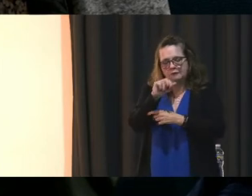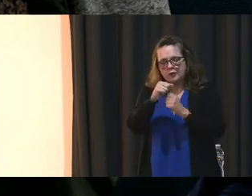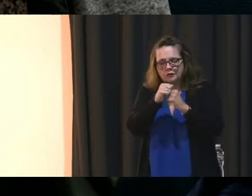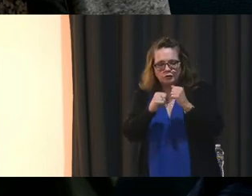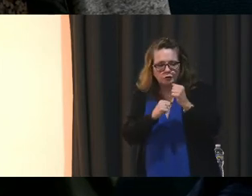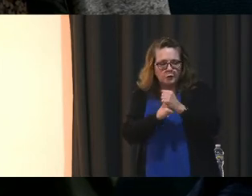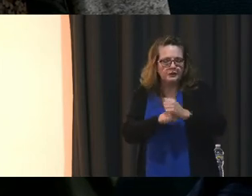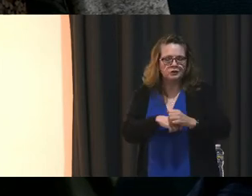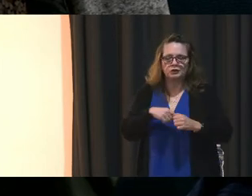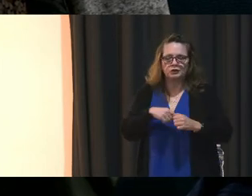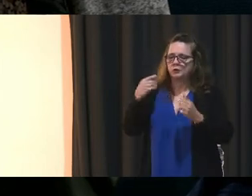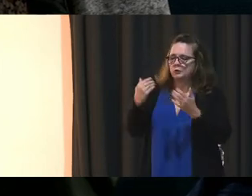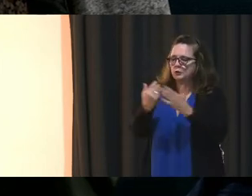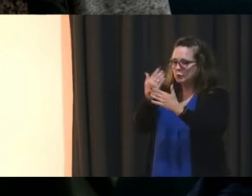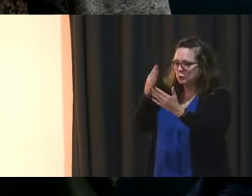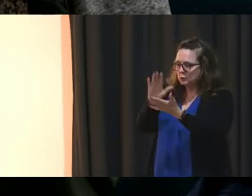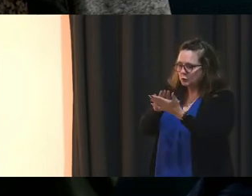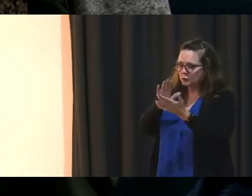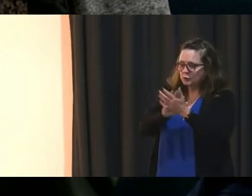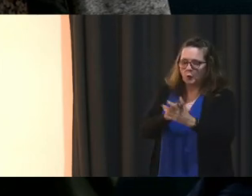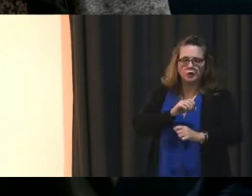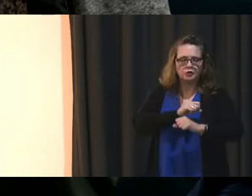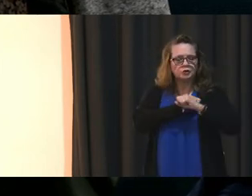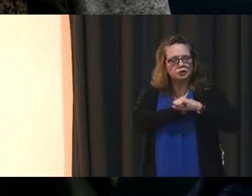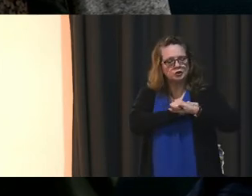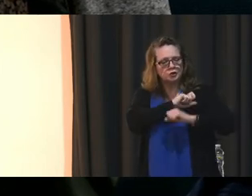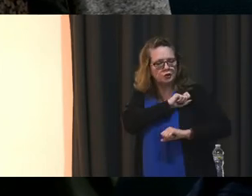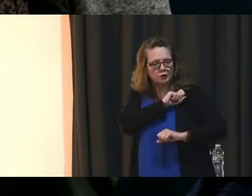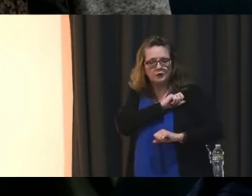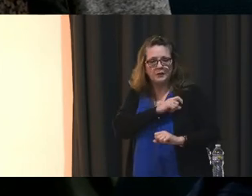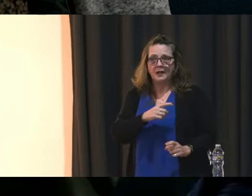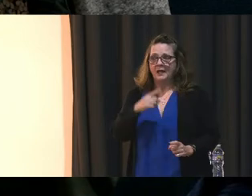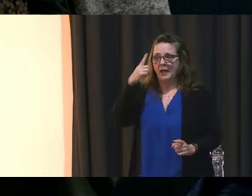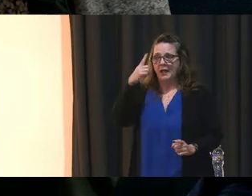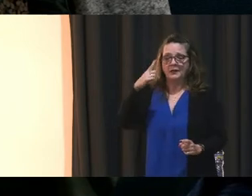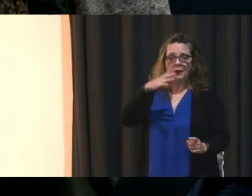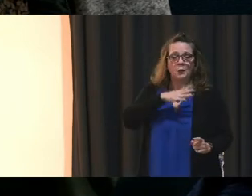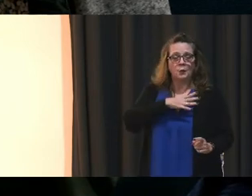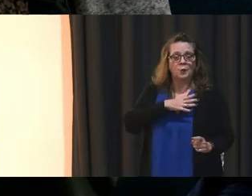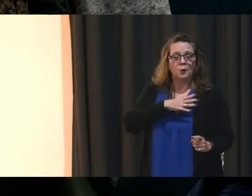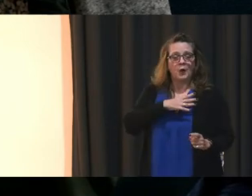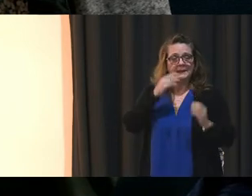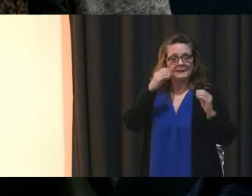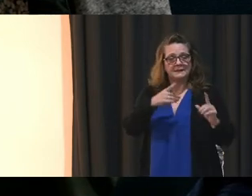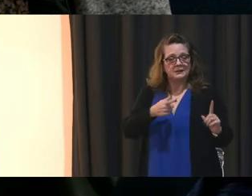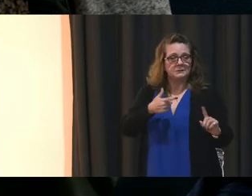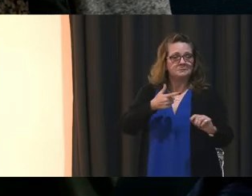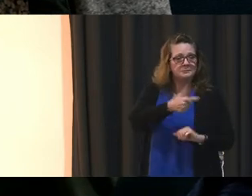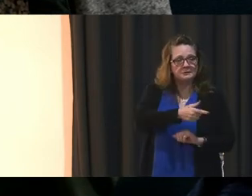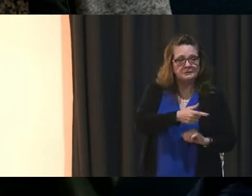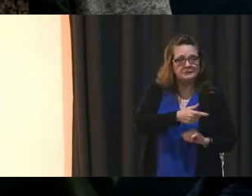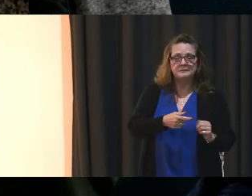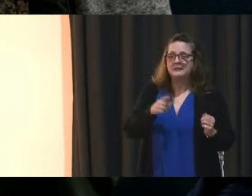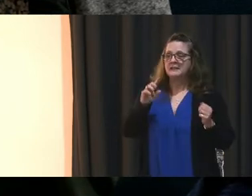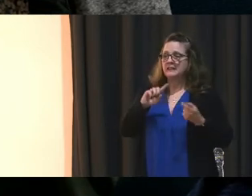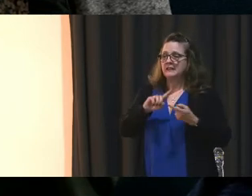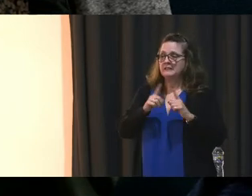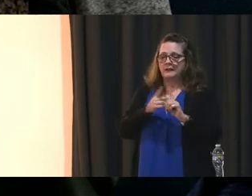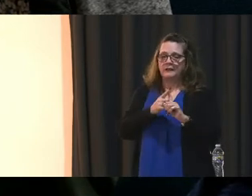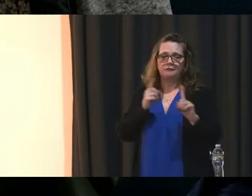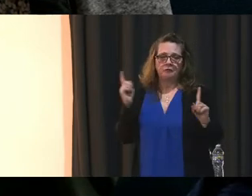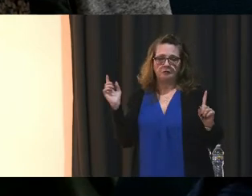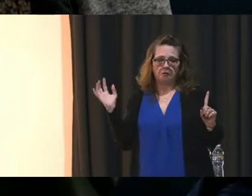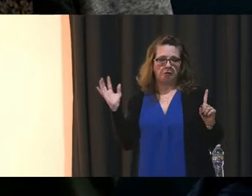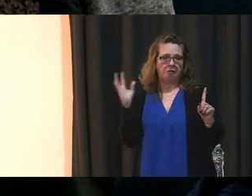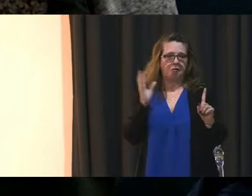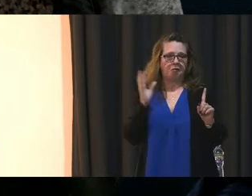of new schools. The security. I know one teacher got attacked by a student. A student got together with friends, though, to conspire false